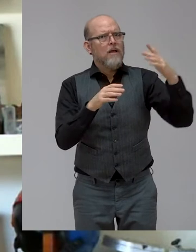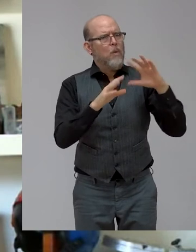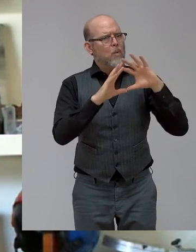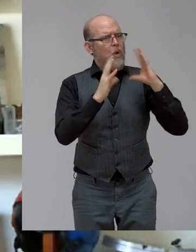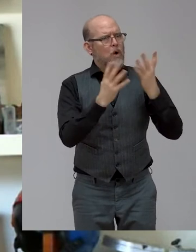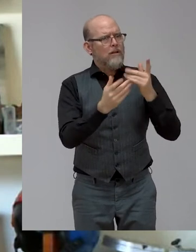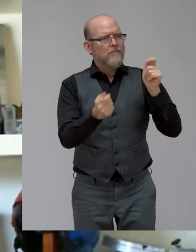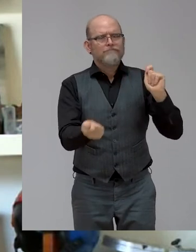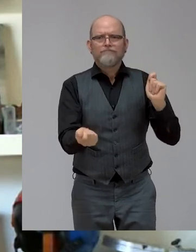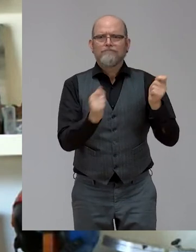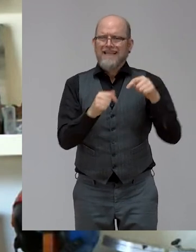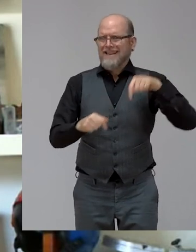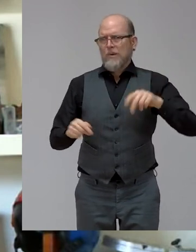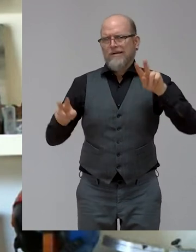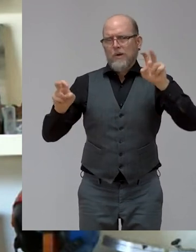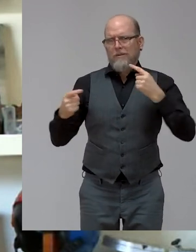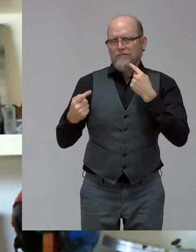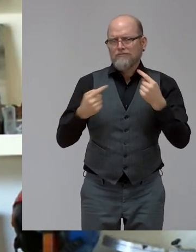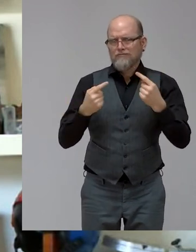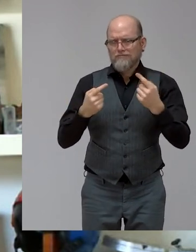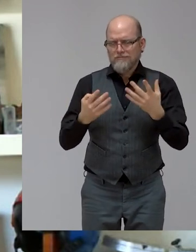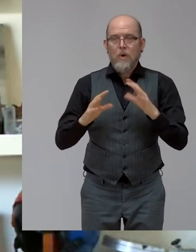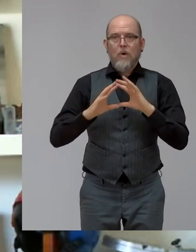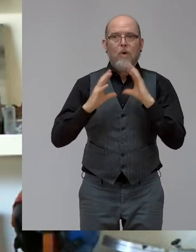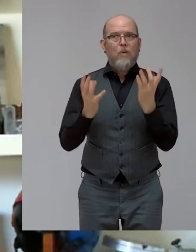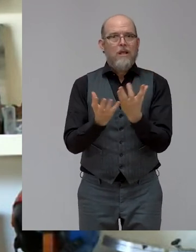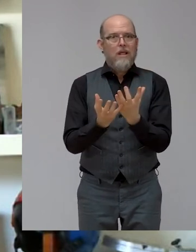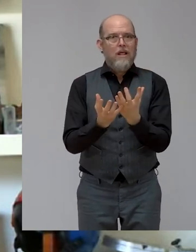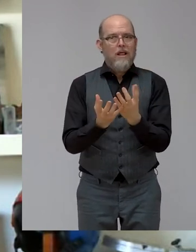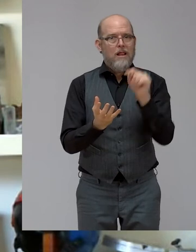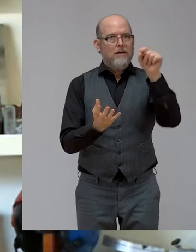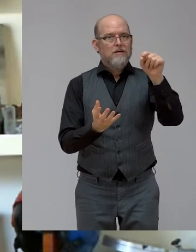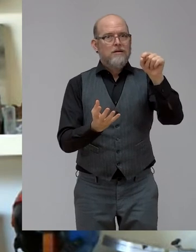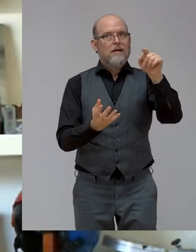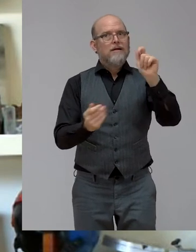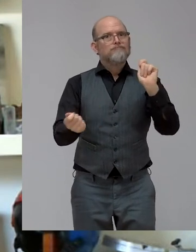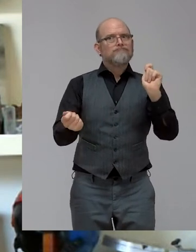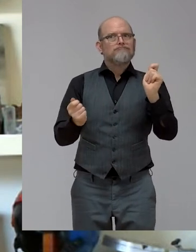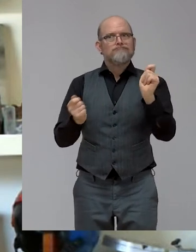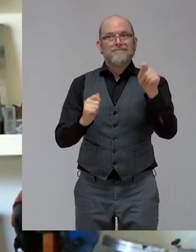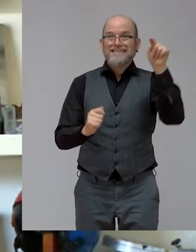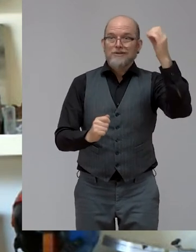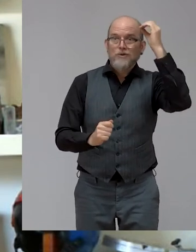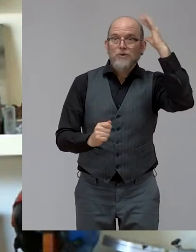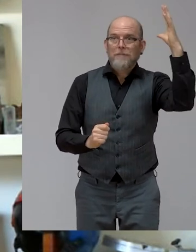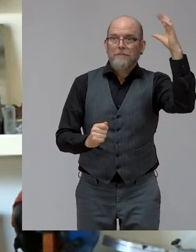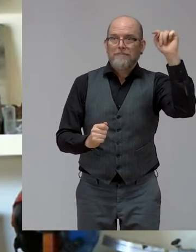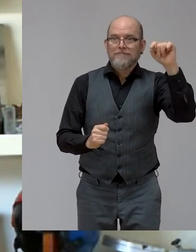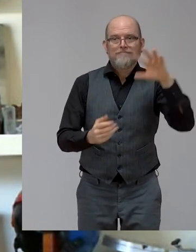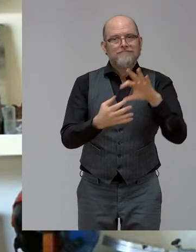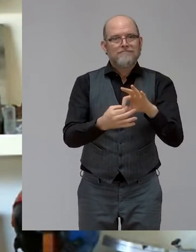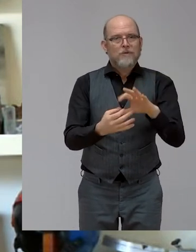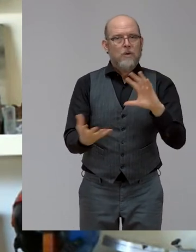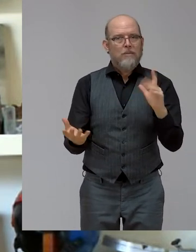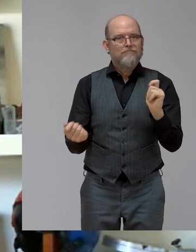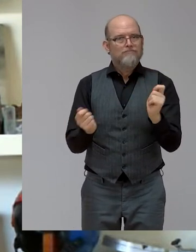change that is global, change that will affect the biggest minority